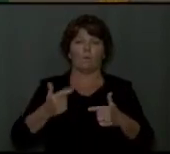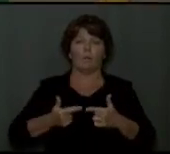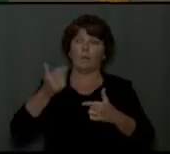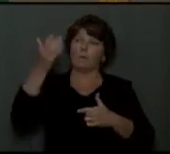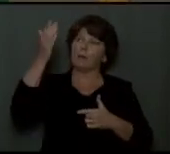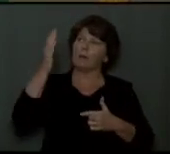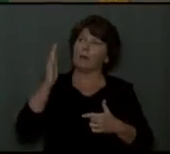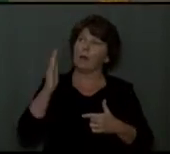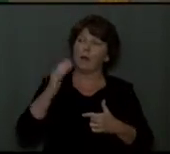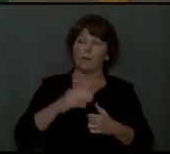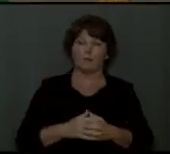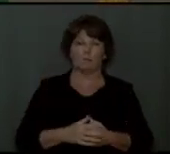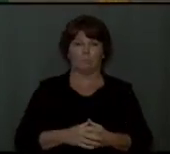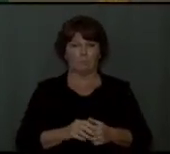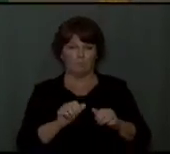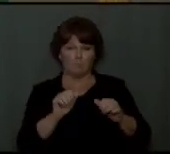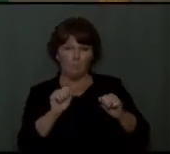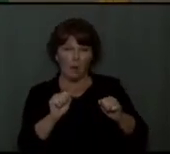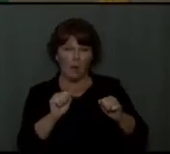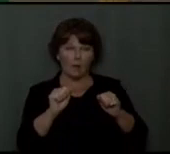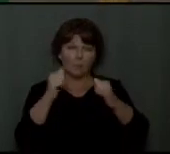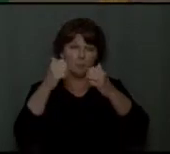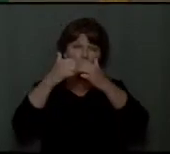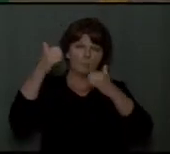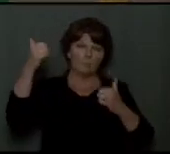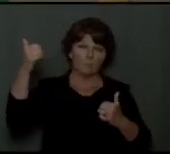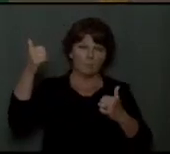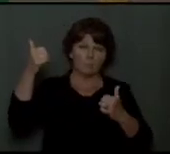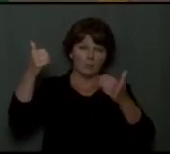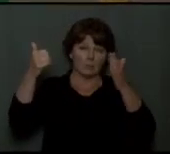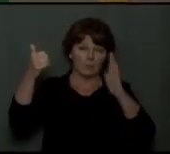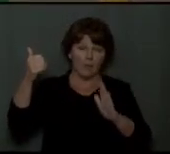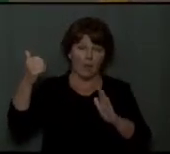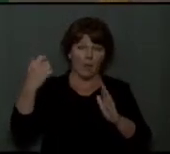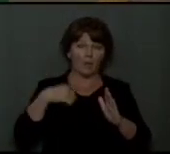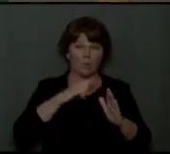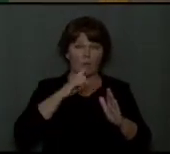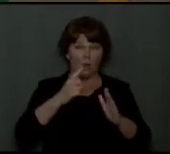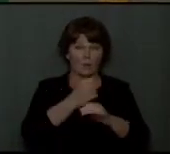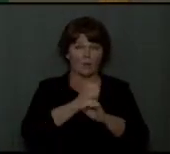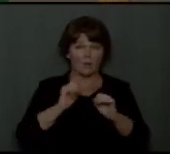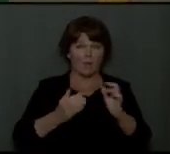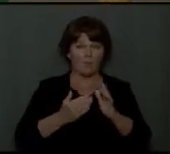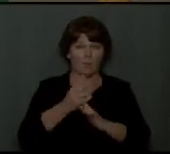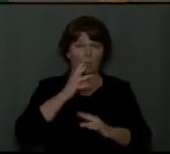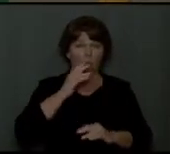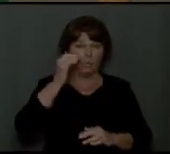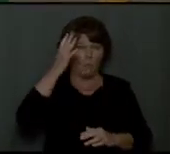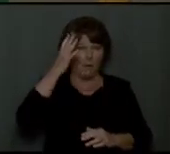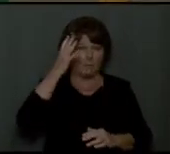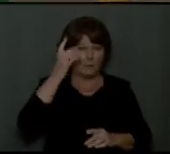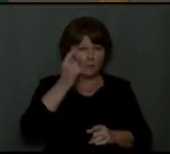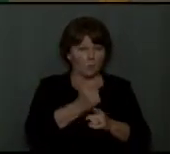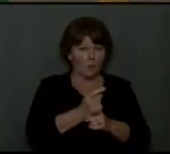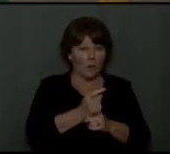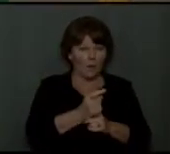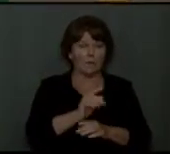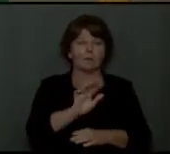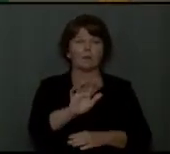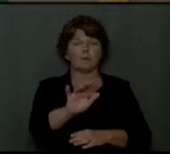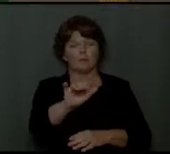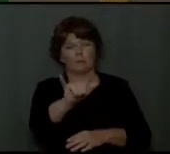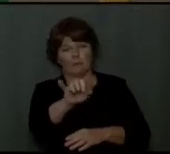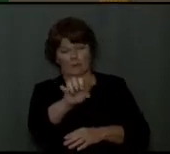You may ask, is it possible to fall away from God? Aren't we saved through baptism? Well, let me assure you that,